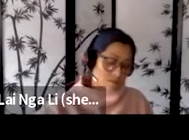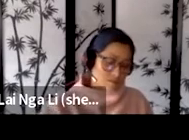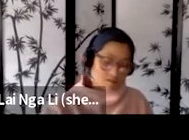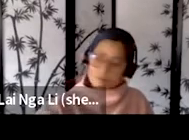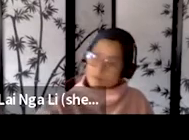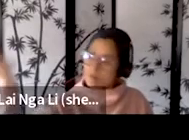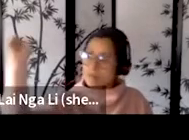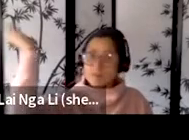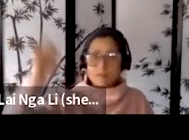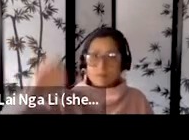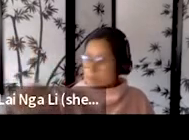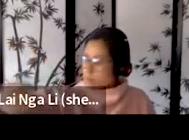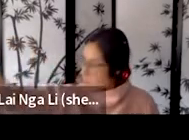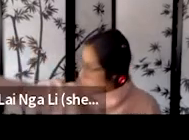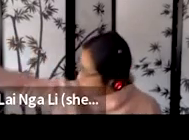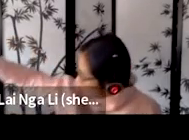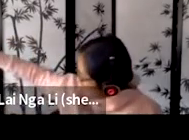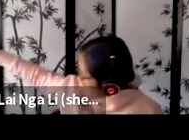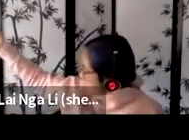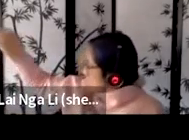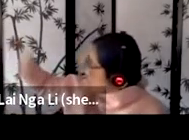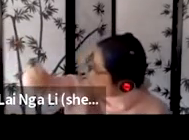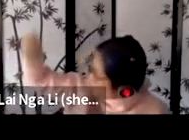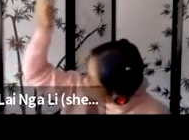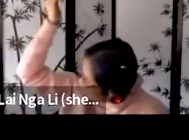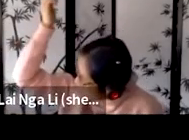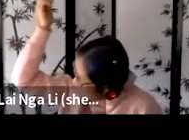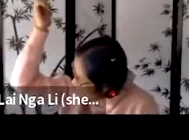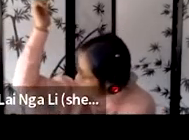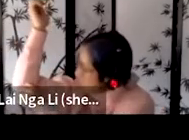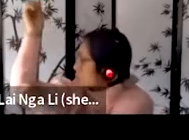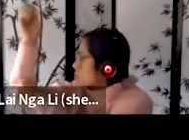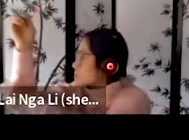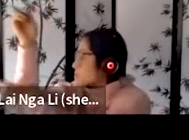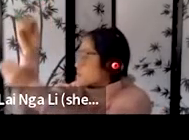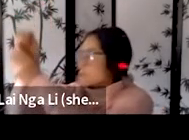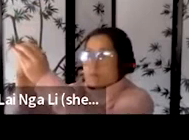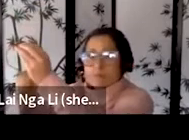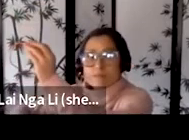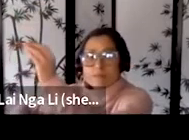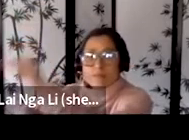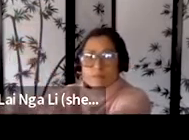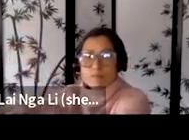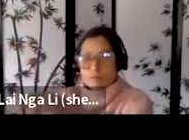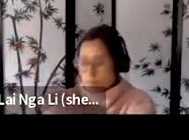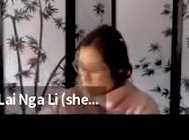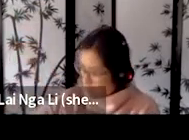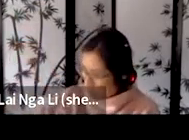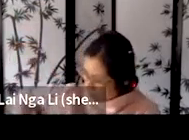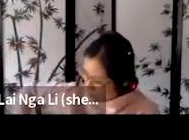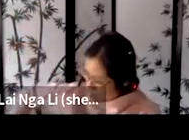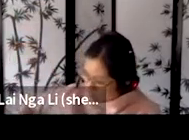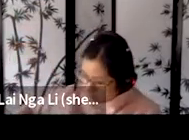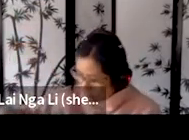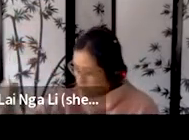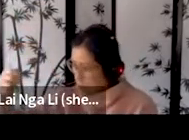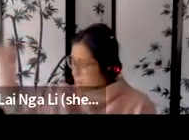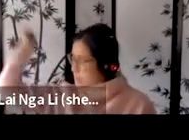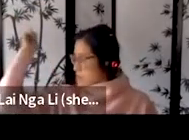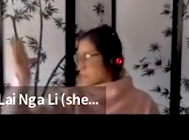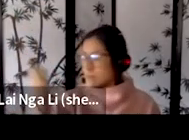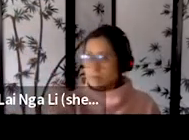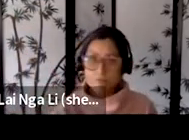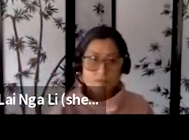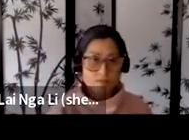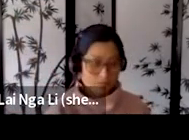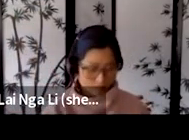So I think it would be certainly appropriate to, to think about how we're going to prioritize those. I know that again, when we did that survey and it was a little bit a while ago now,